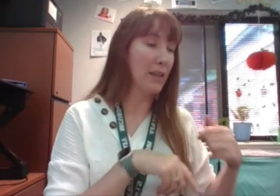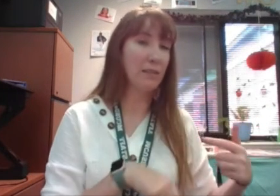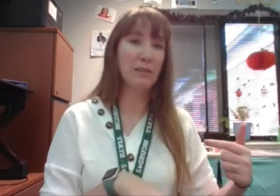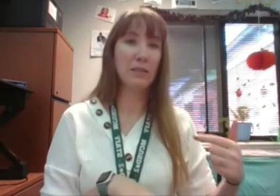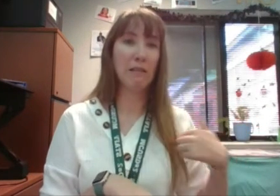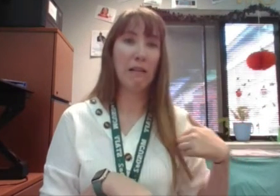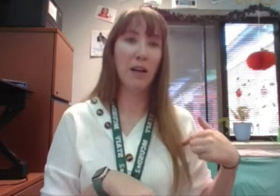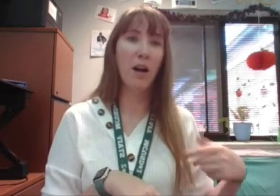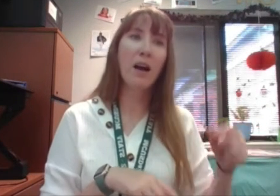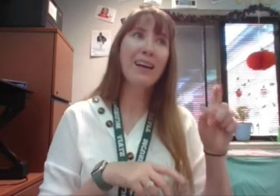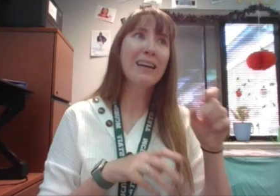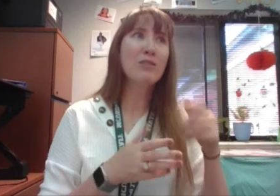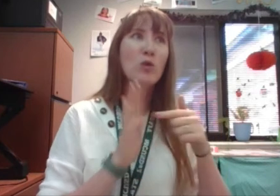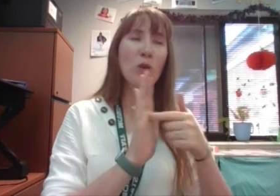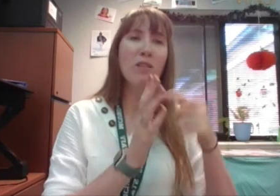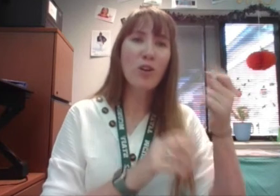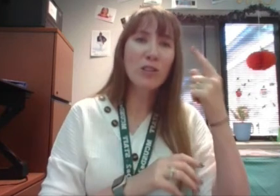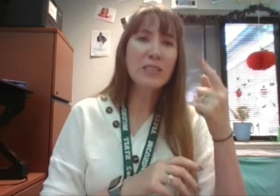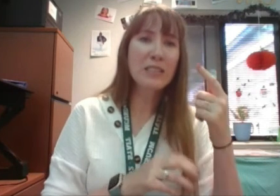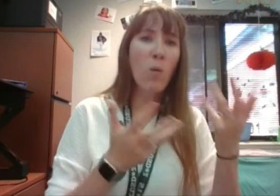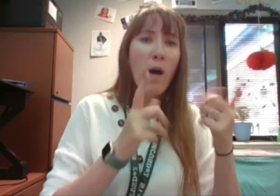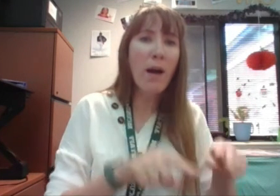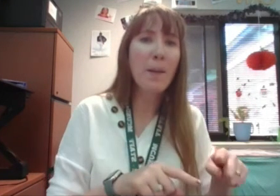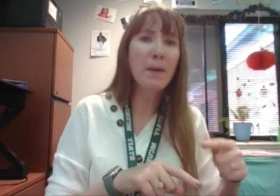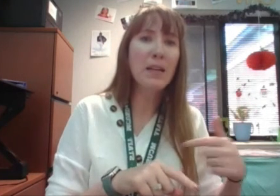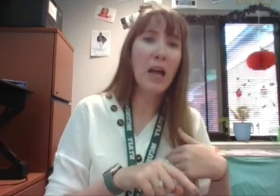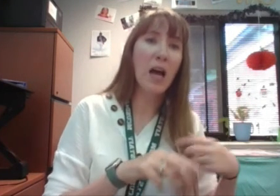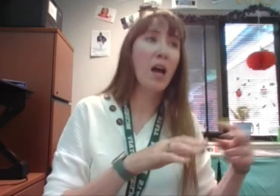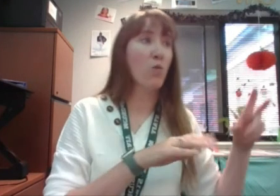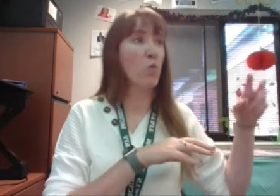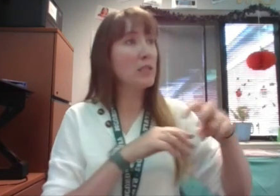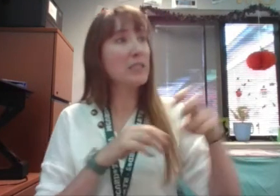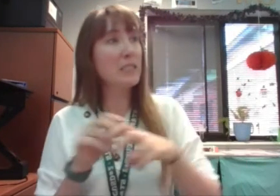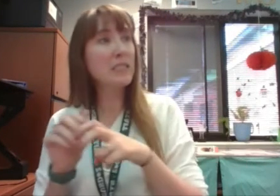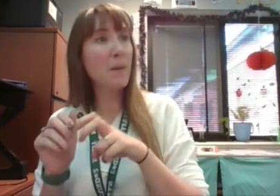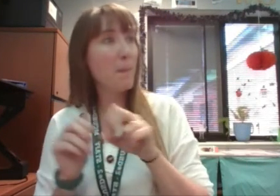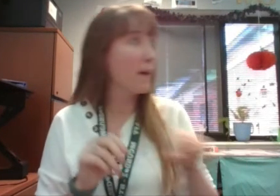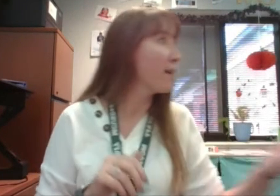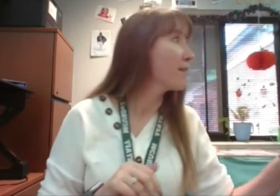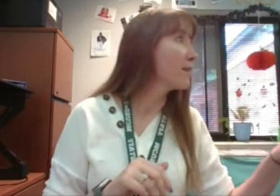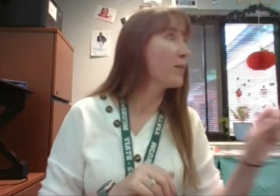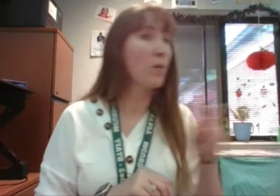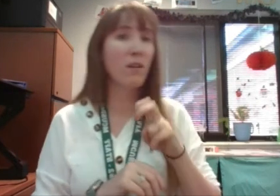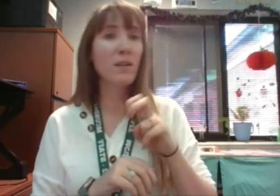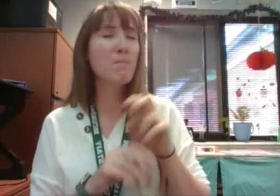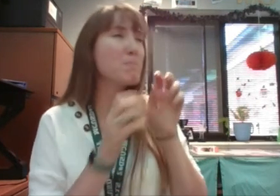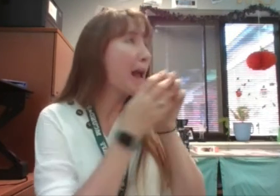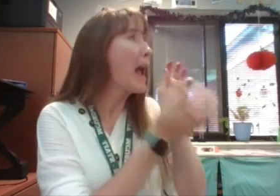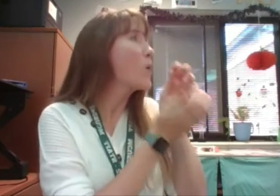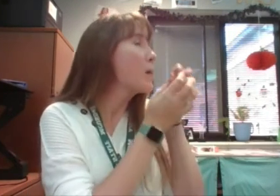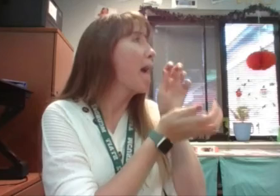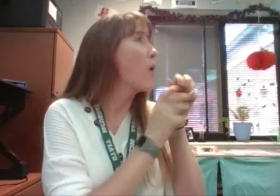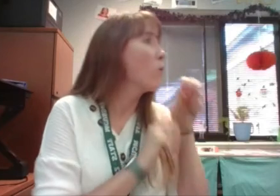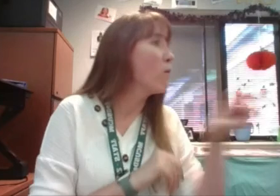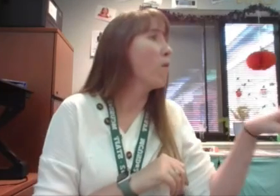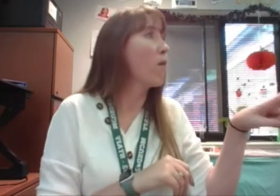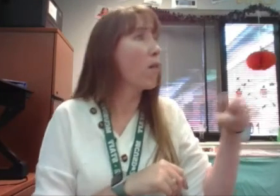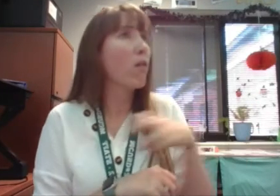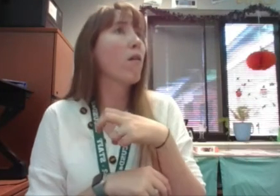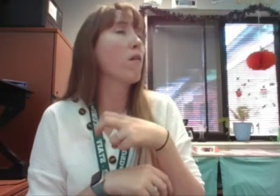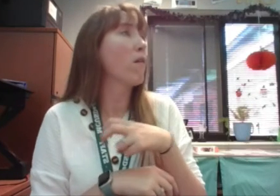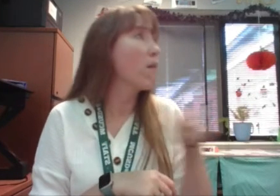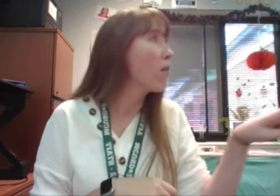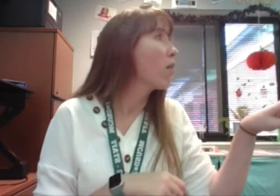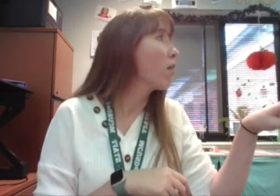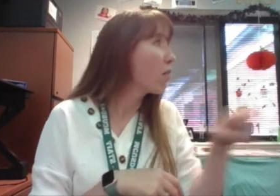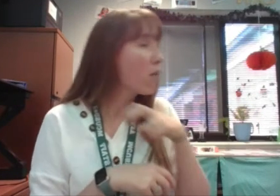I have to make her understand what has happened. I run to the steps and back, mewing as loudly as I can. Run